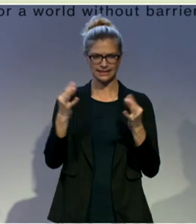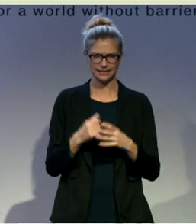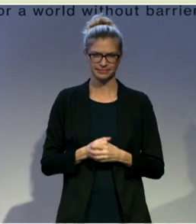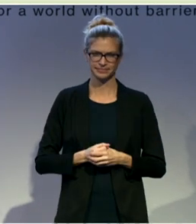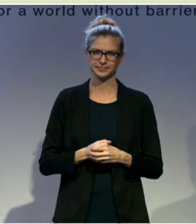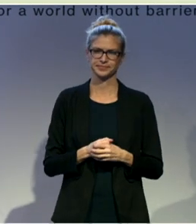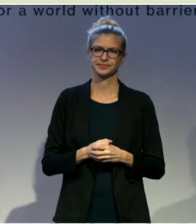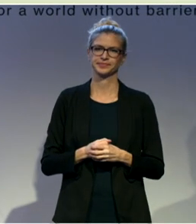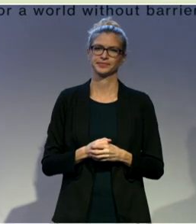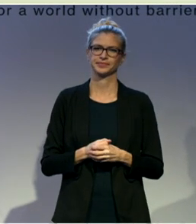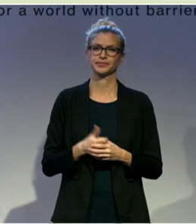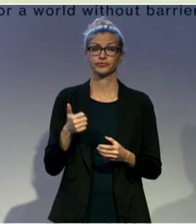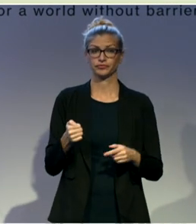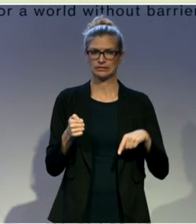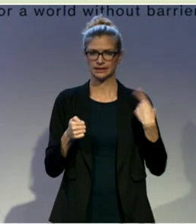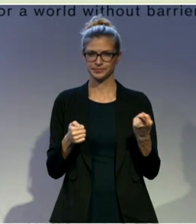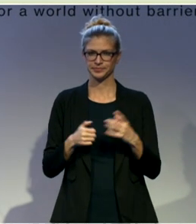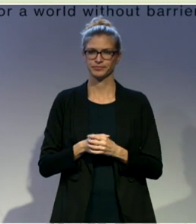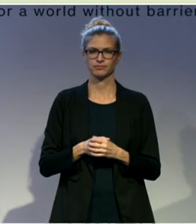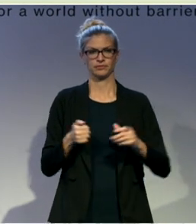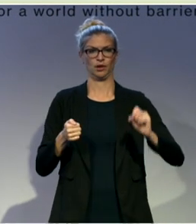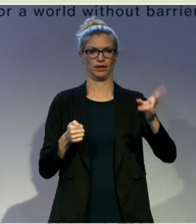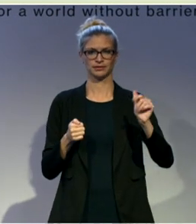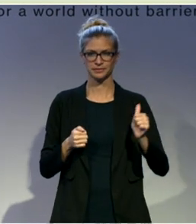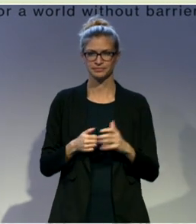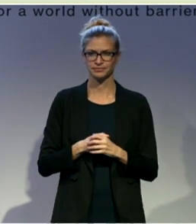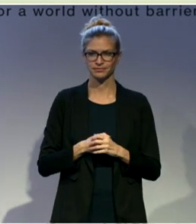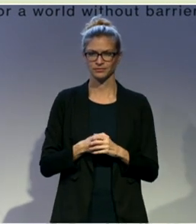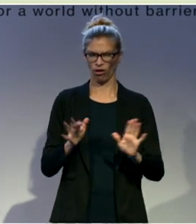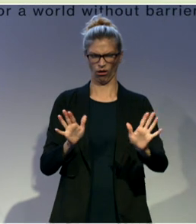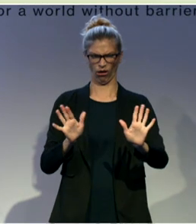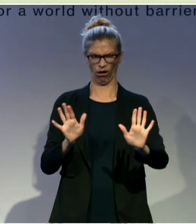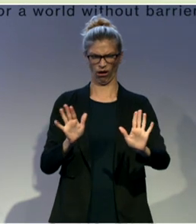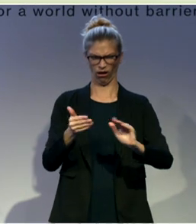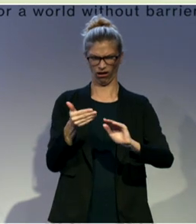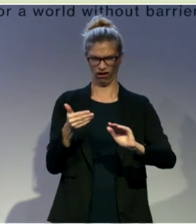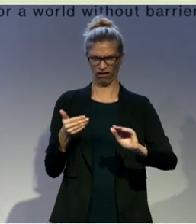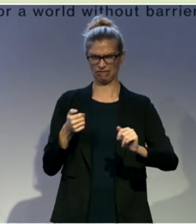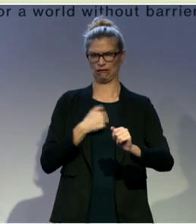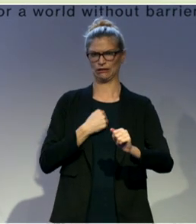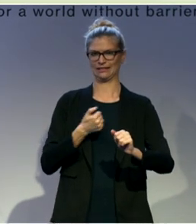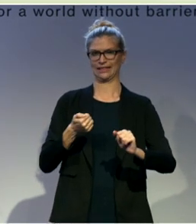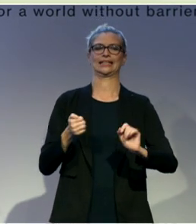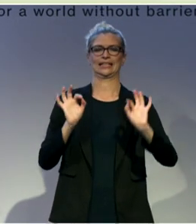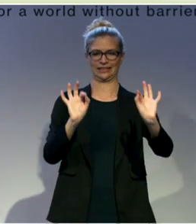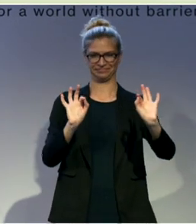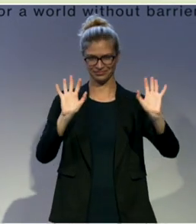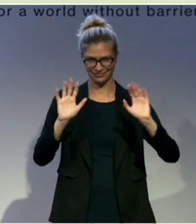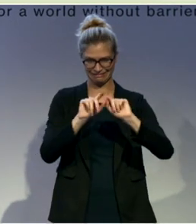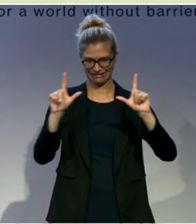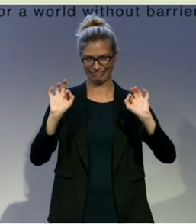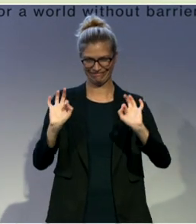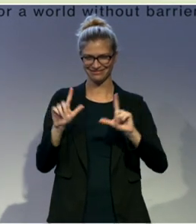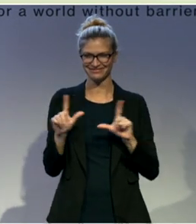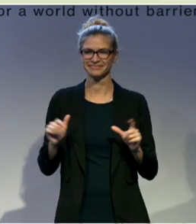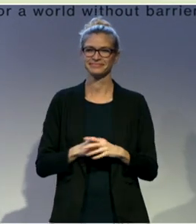Does it work? Yes. Oh, no. Sorry. Okay. Now it works. So, but